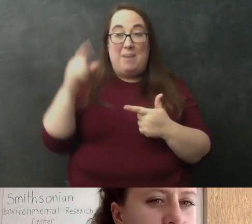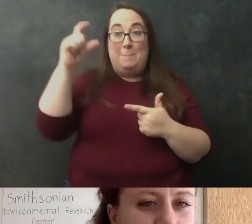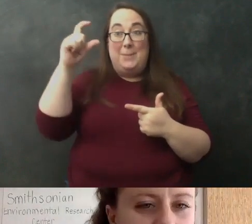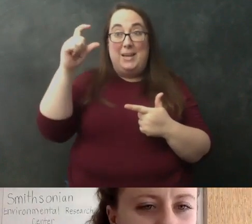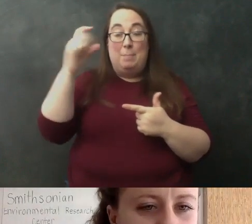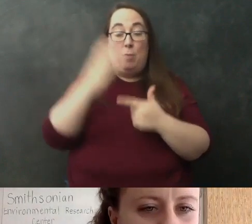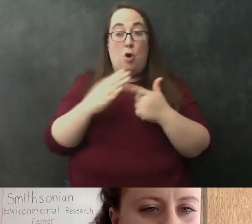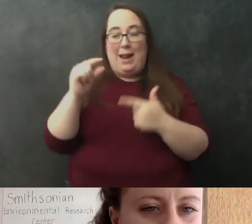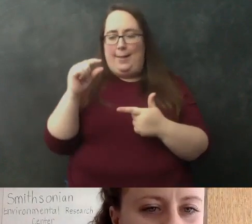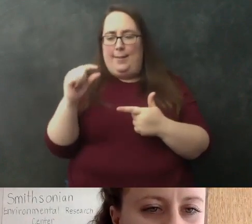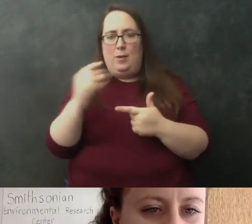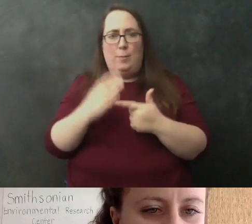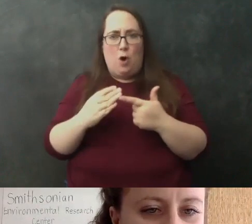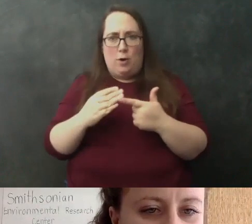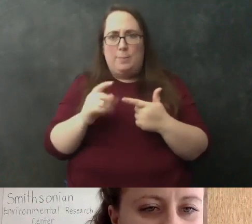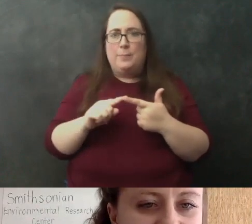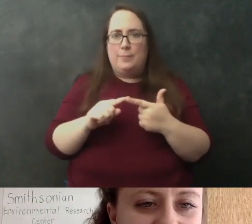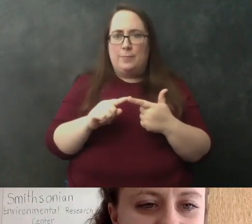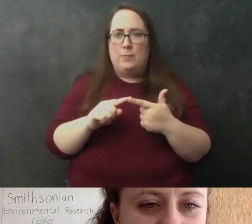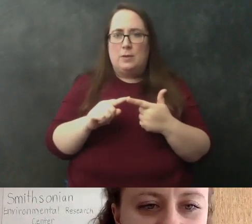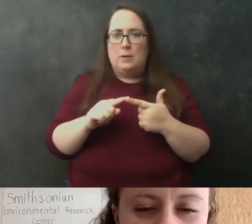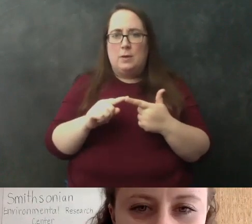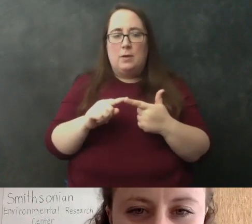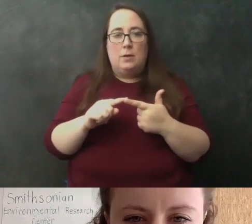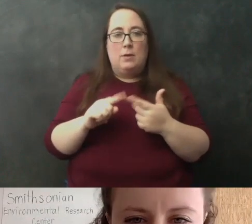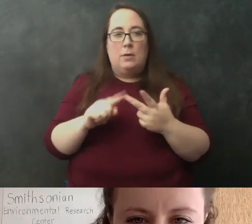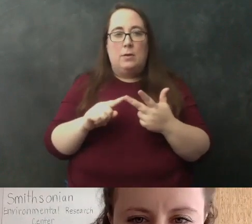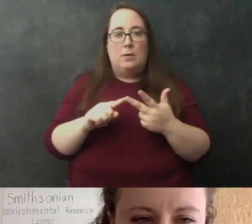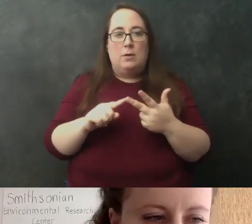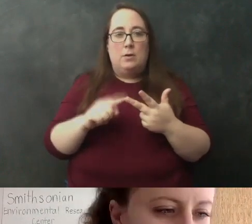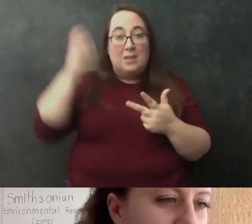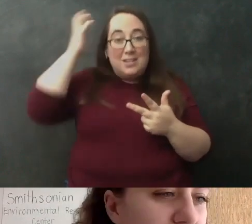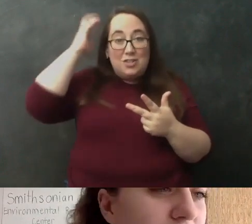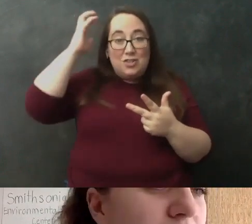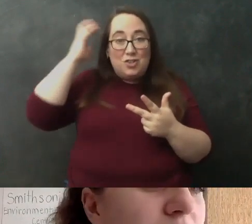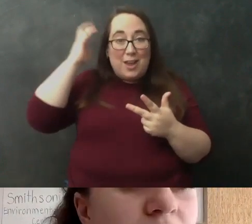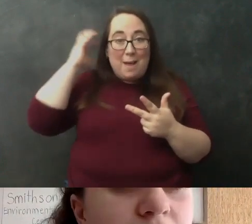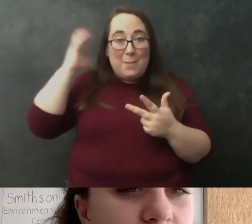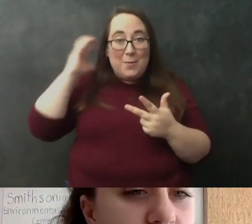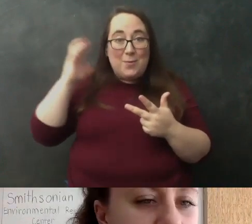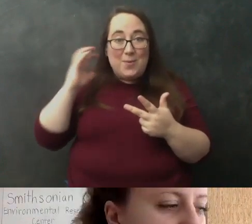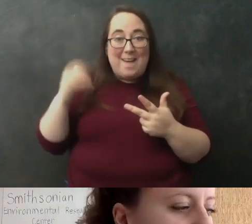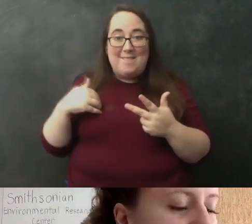i have i got shampoo so a tiny bottle of shampoo